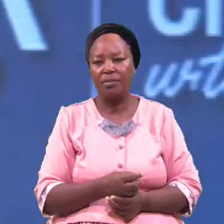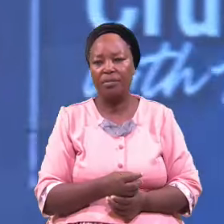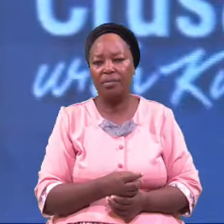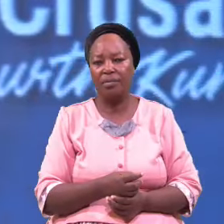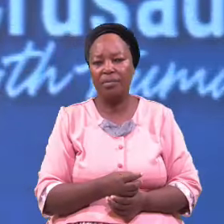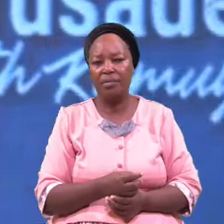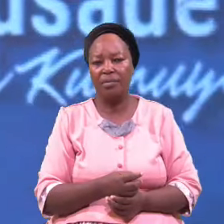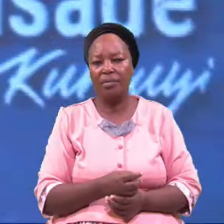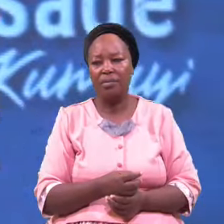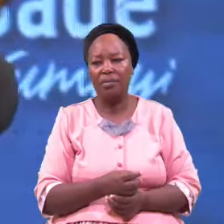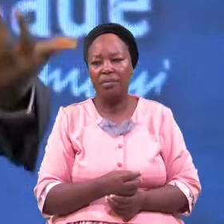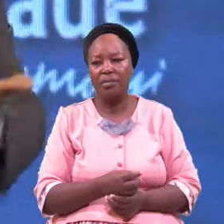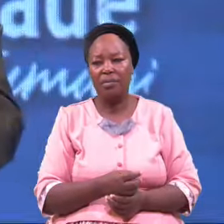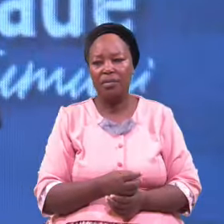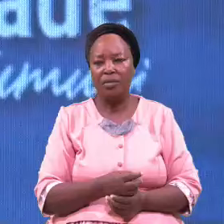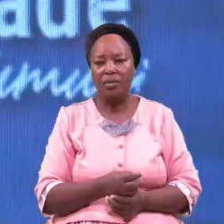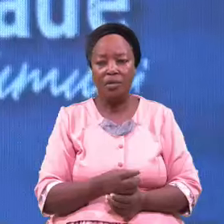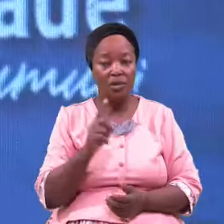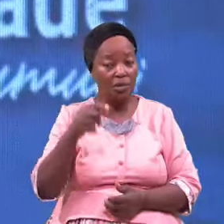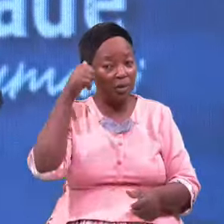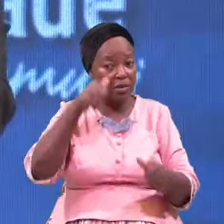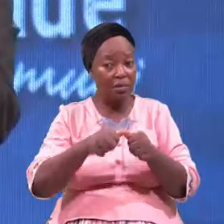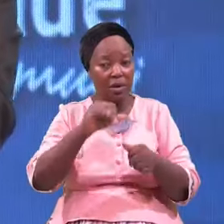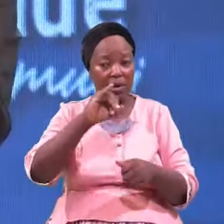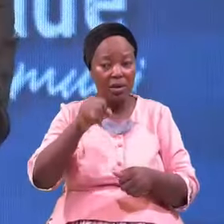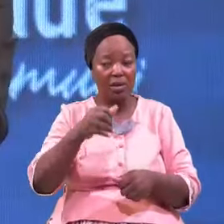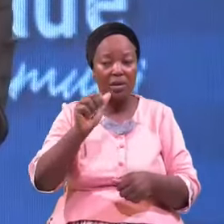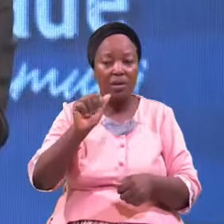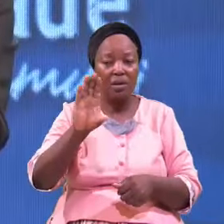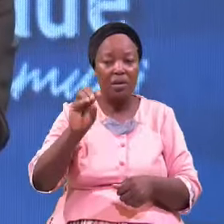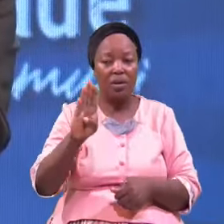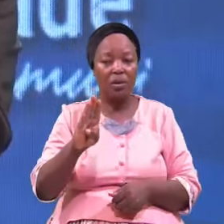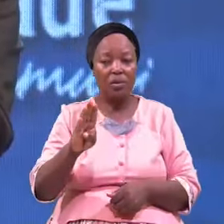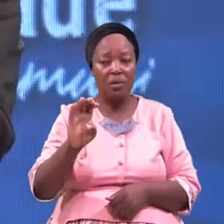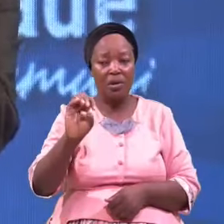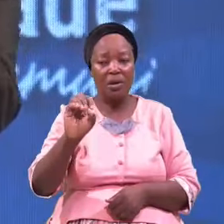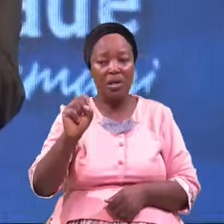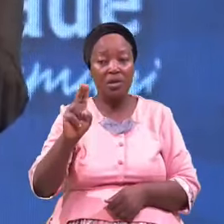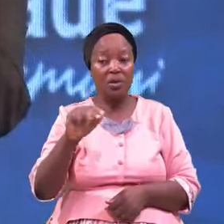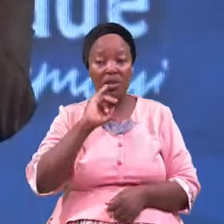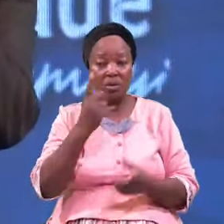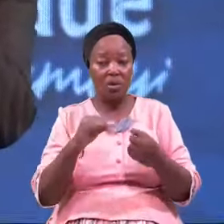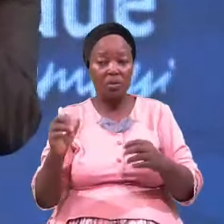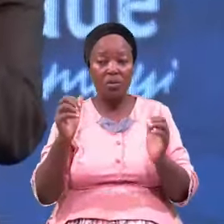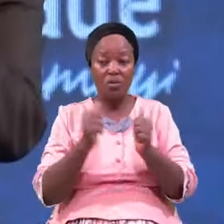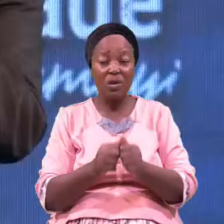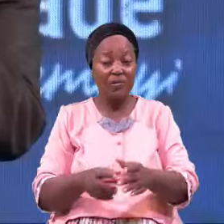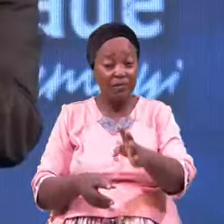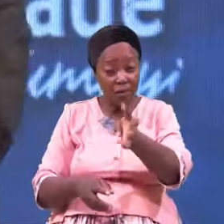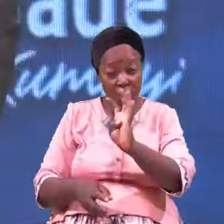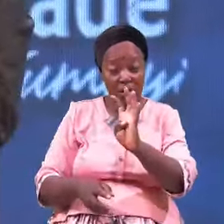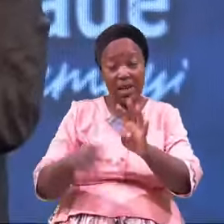You Remember Jacob Is Coming With 400